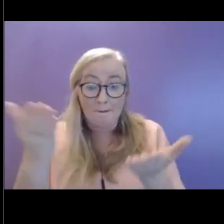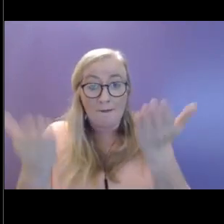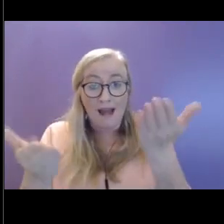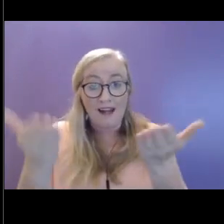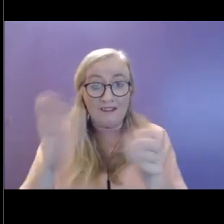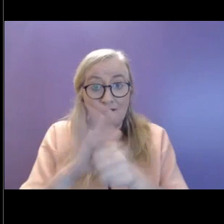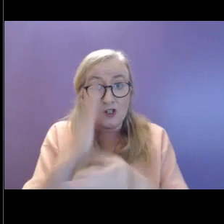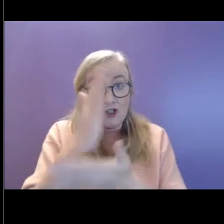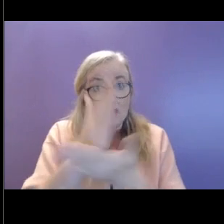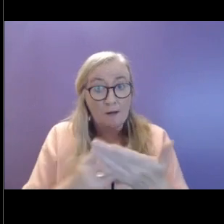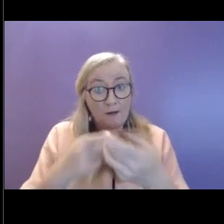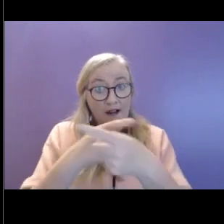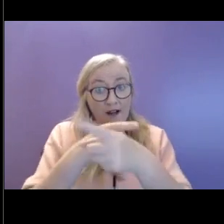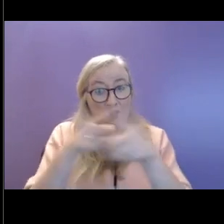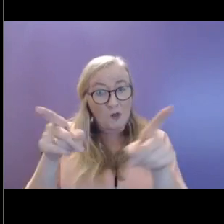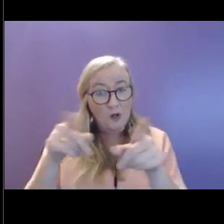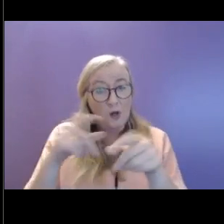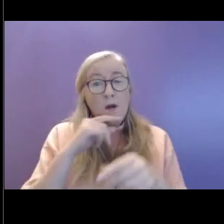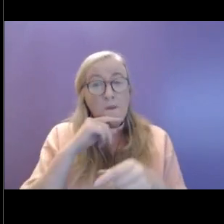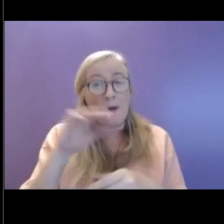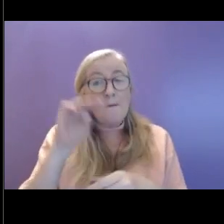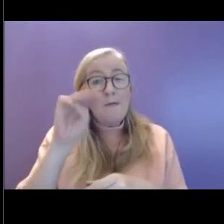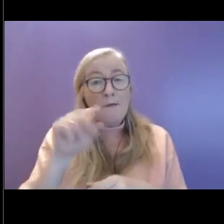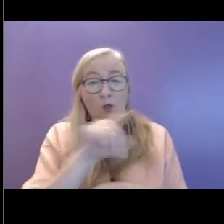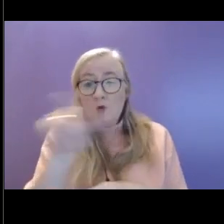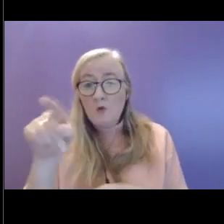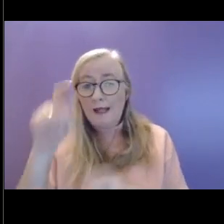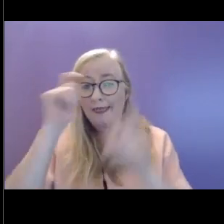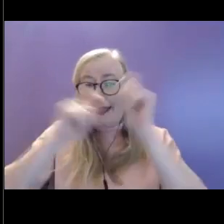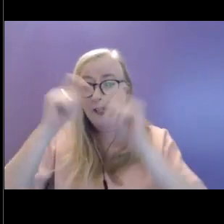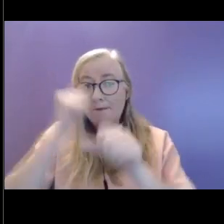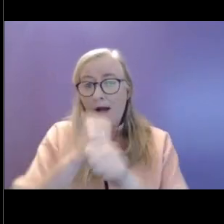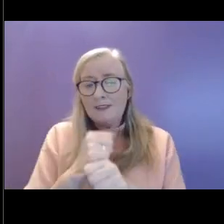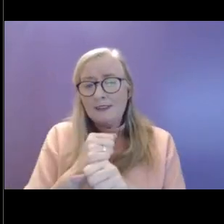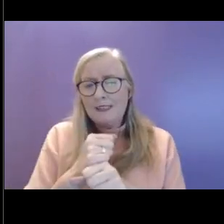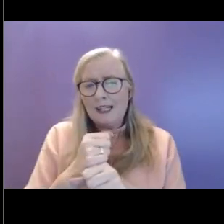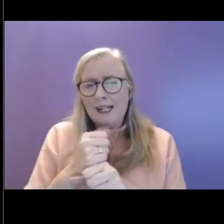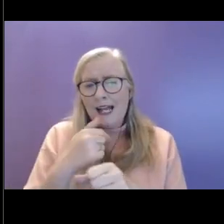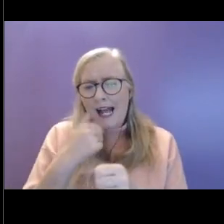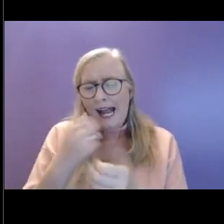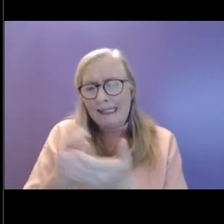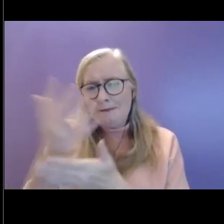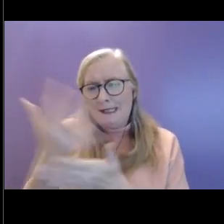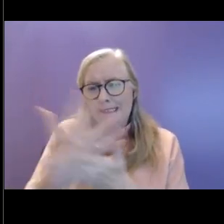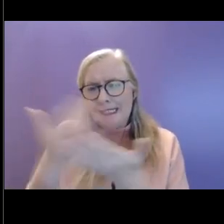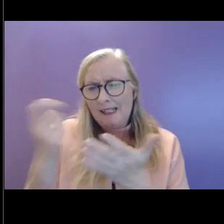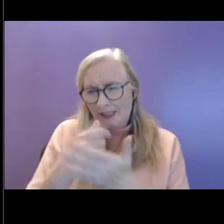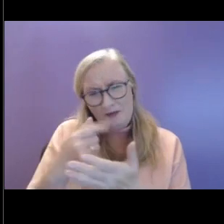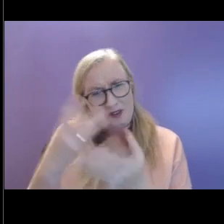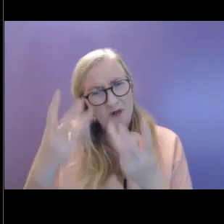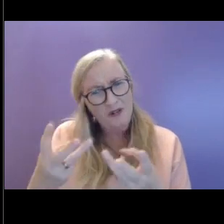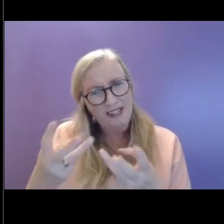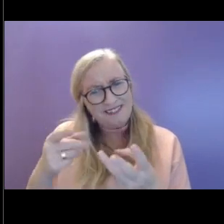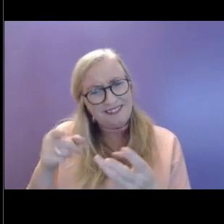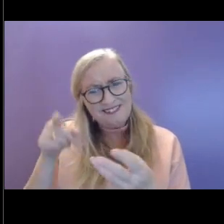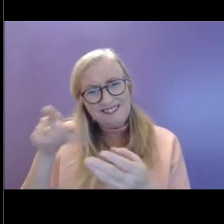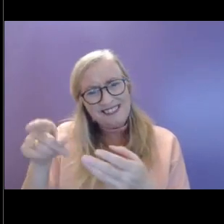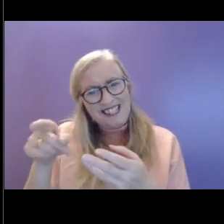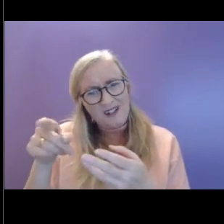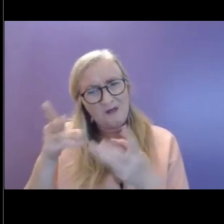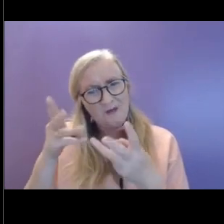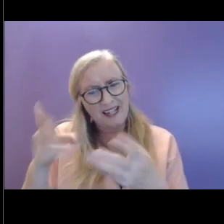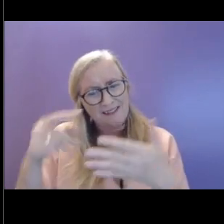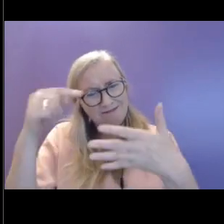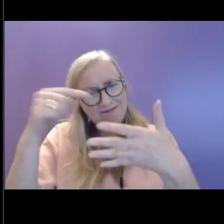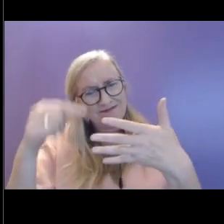us. But we might want to look at the areas that we spend a lot of time in and think about, well, do I really want to be balancing it in this way? Could